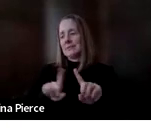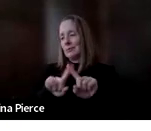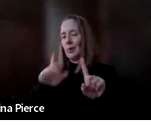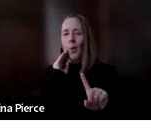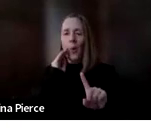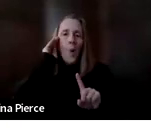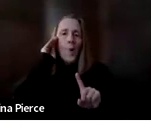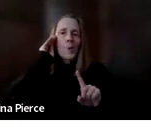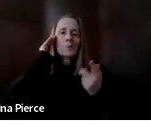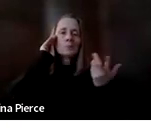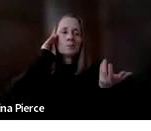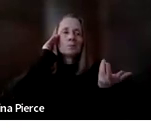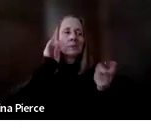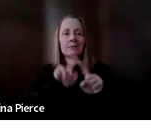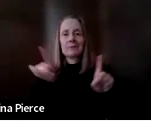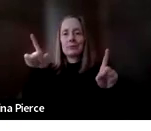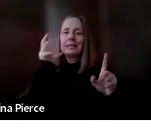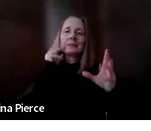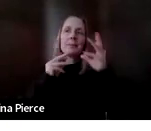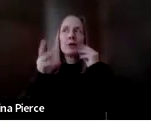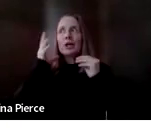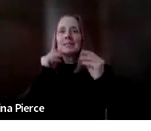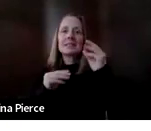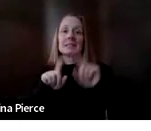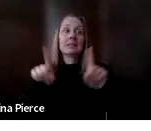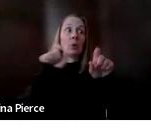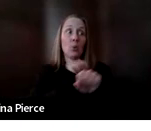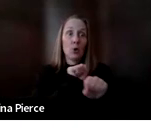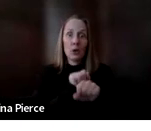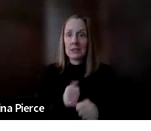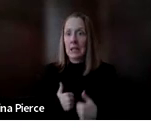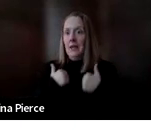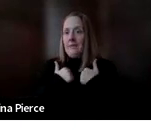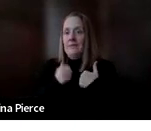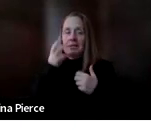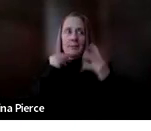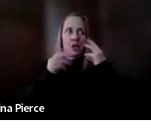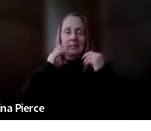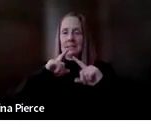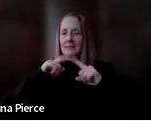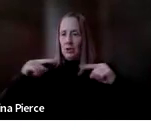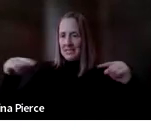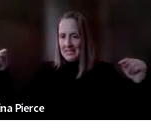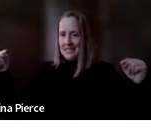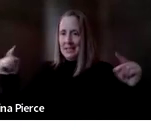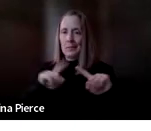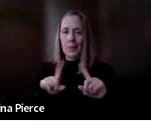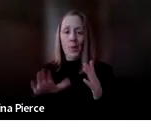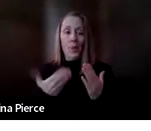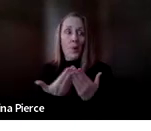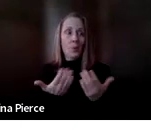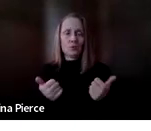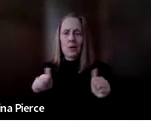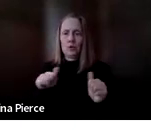have different experience, different work experience, different life experience, but we were all already trying to have